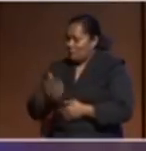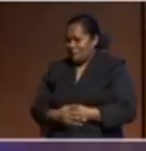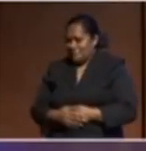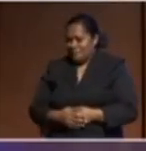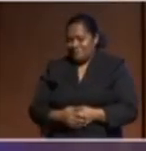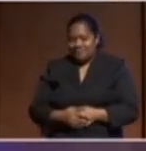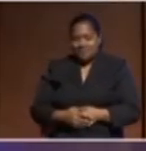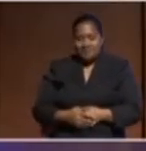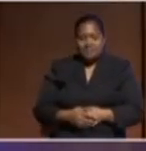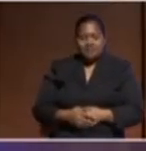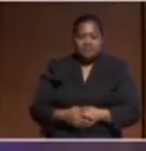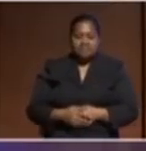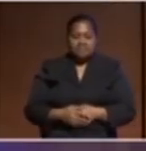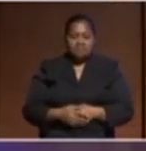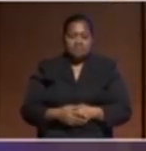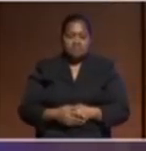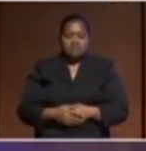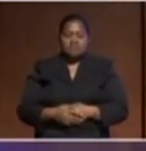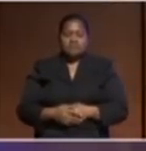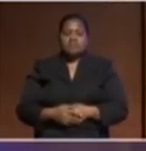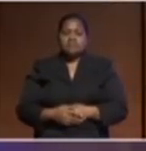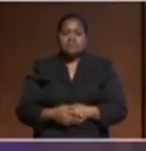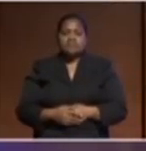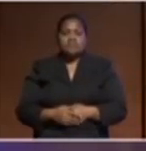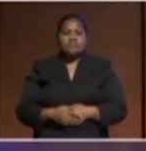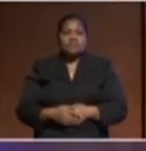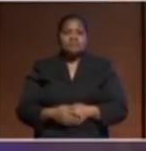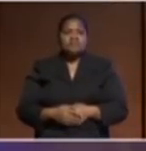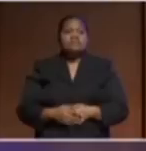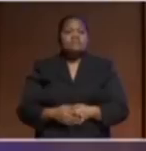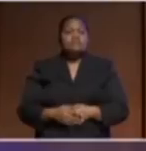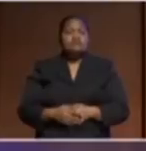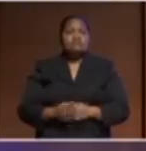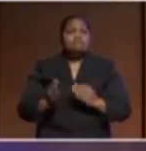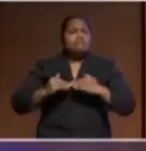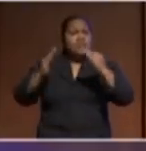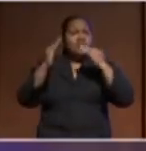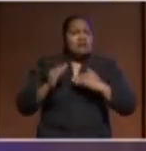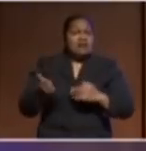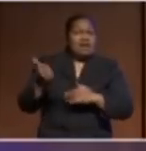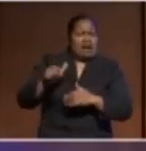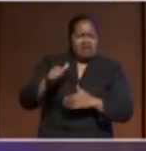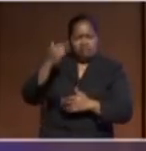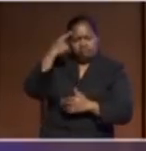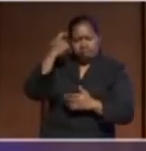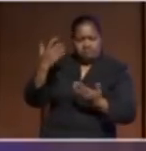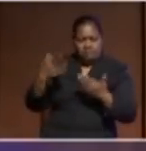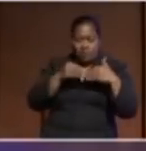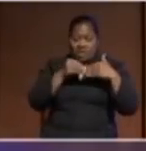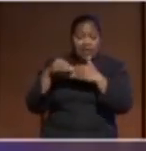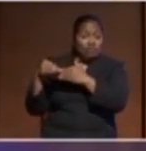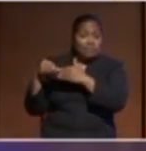Minister Kofi, I might come to you next. Any thoughts on what leadership might need to deal with in the next